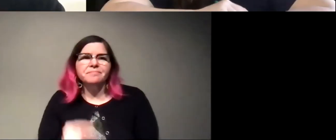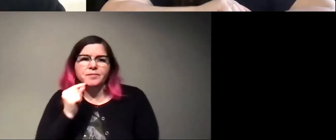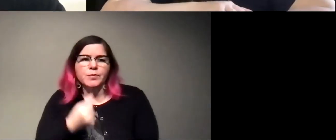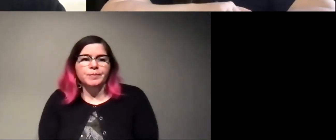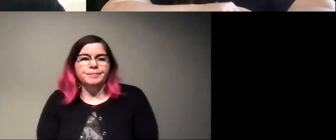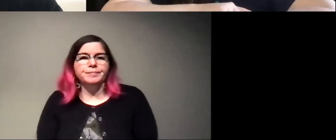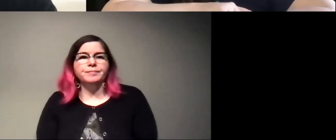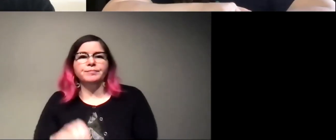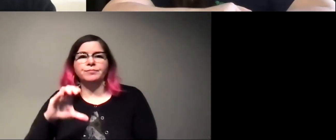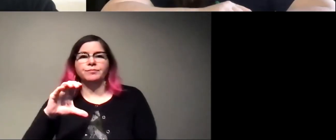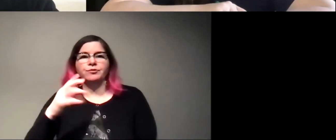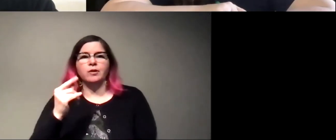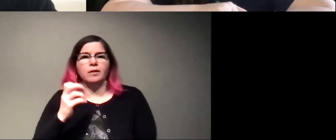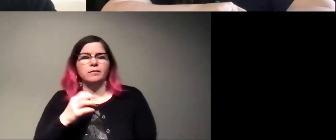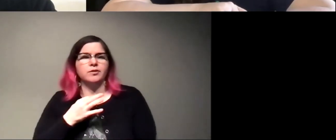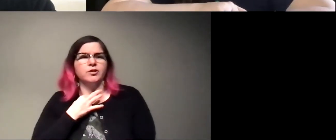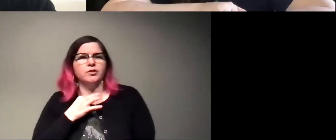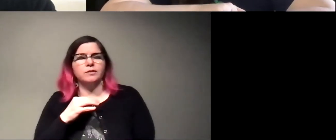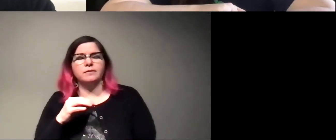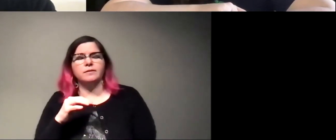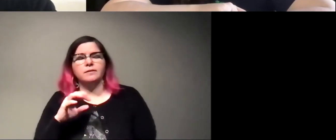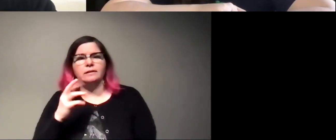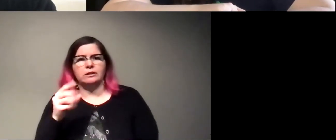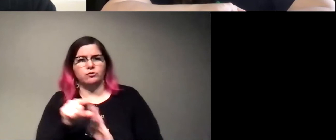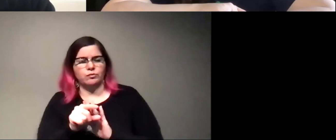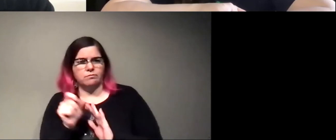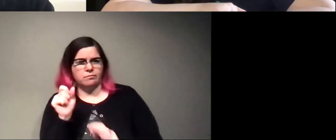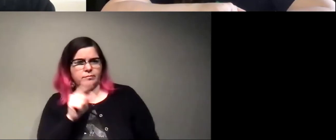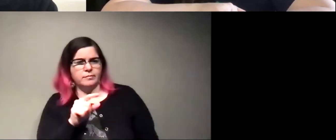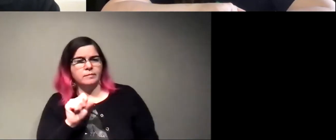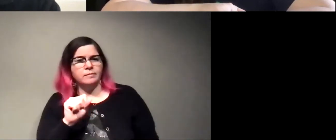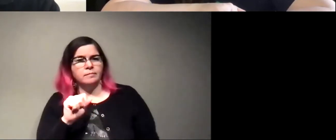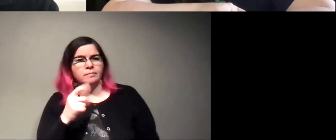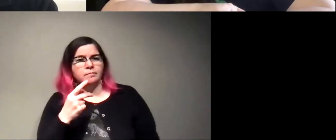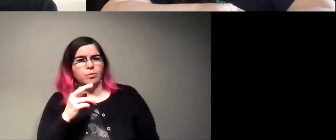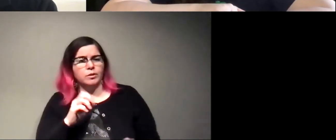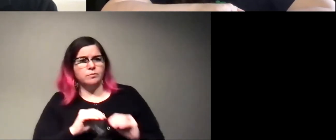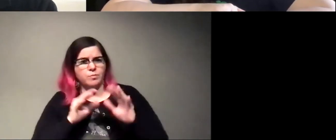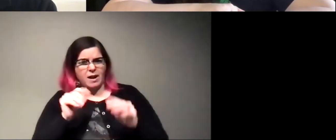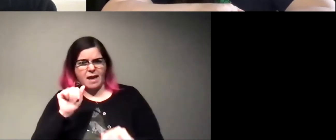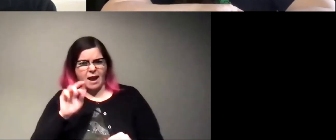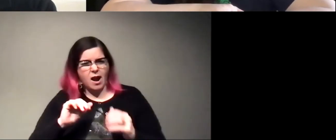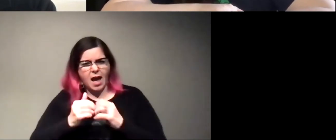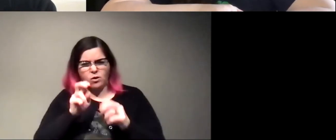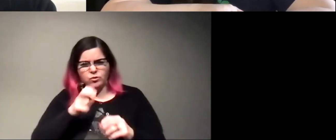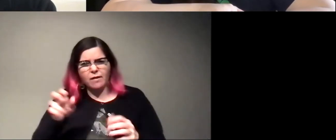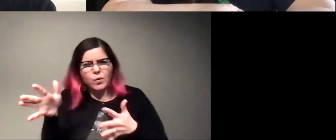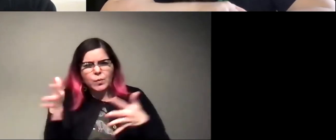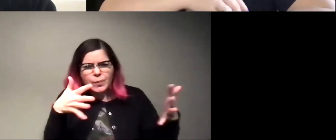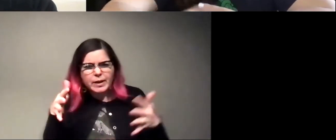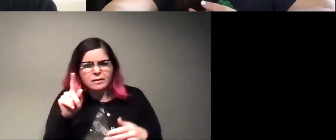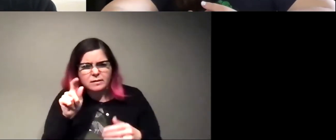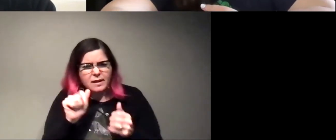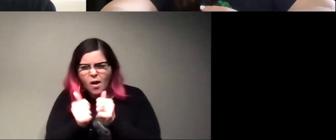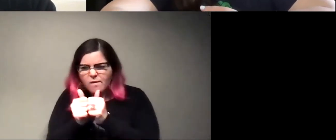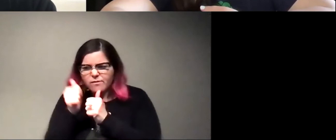Um, Charlene would like to know, this is from Jeremiah grade six. Do these spores spread in the air and how do they travel by wind and how far can